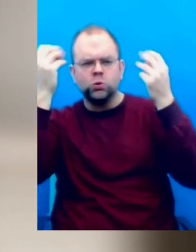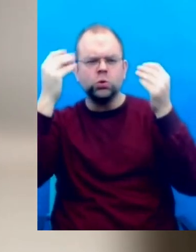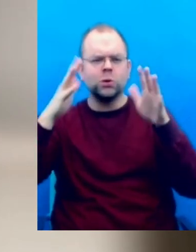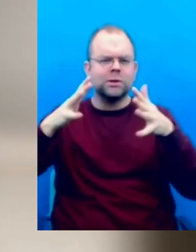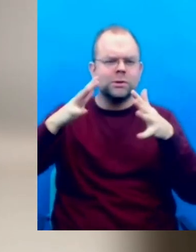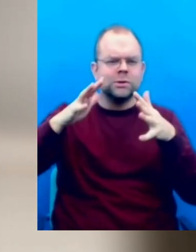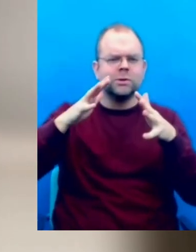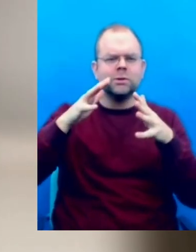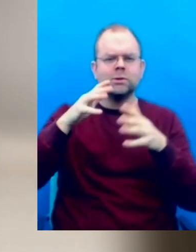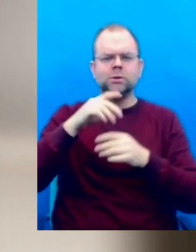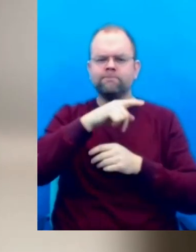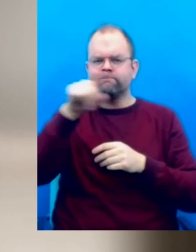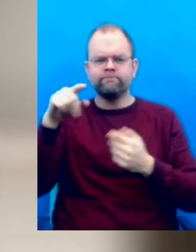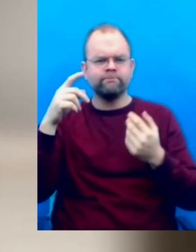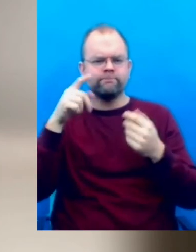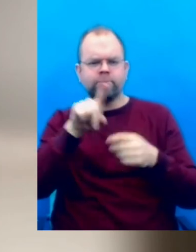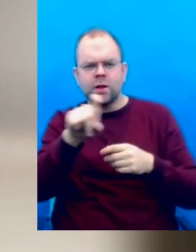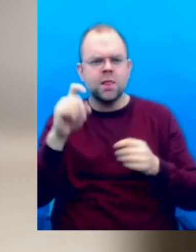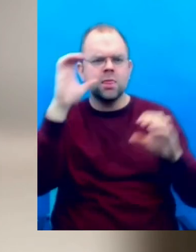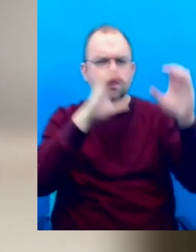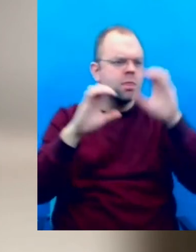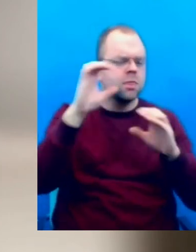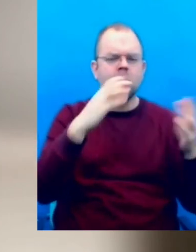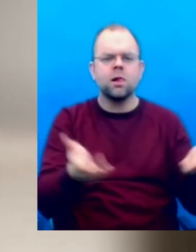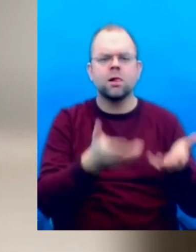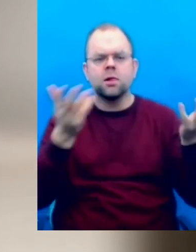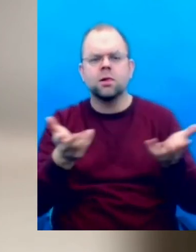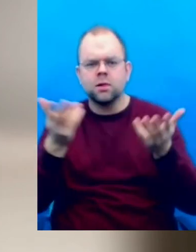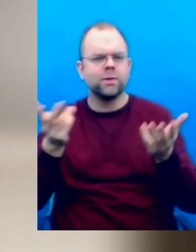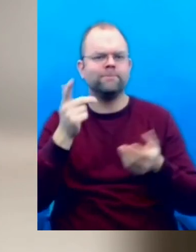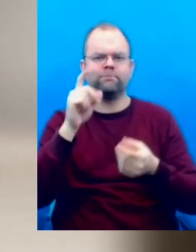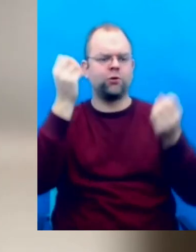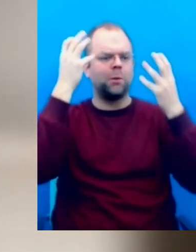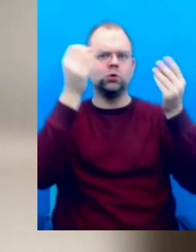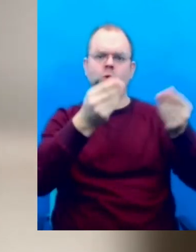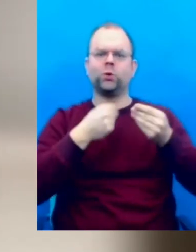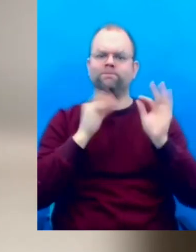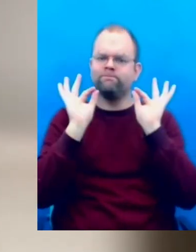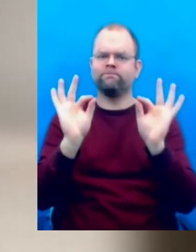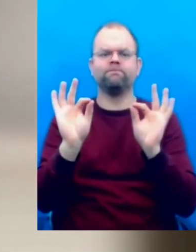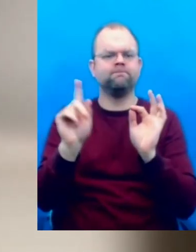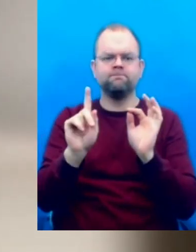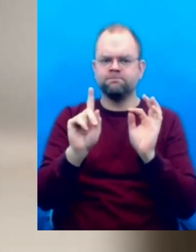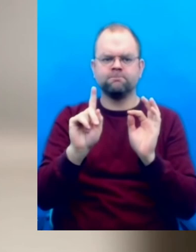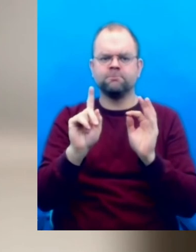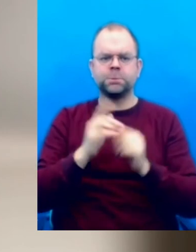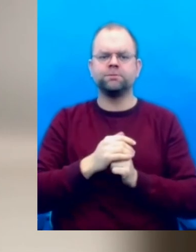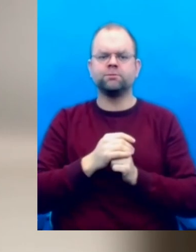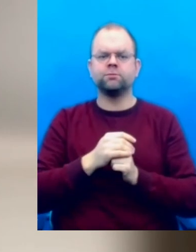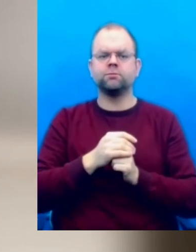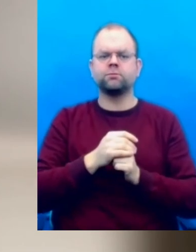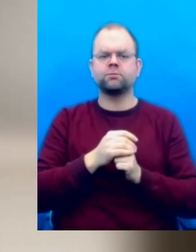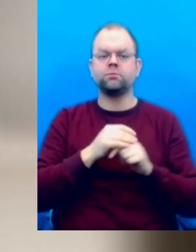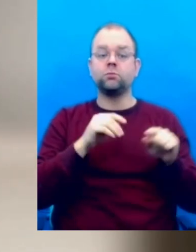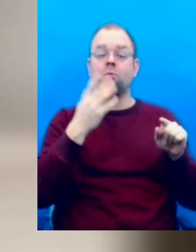that when the questions are similar, then, basically, we can already curate the information that